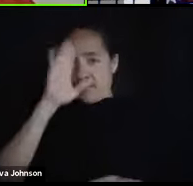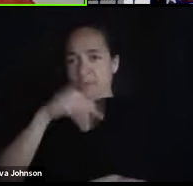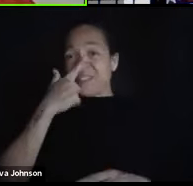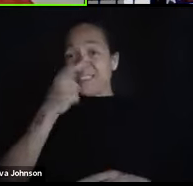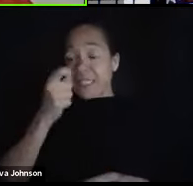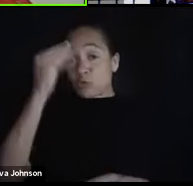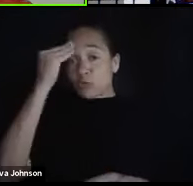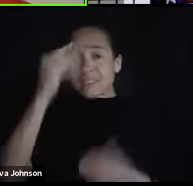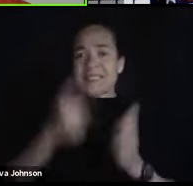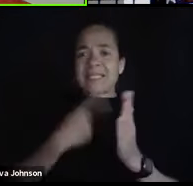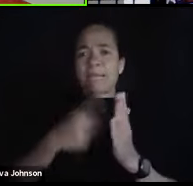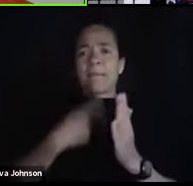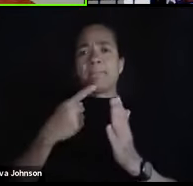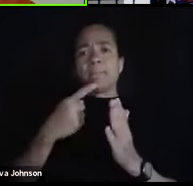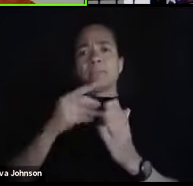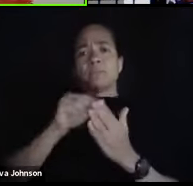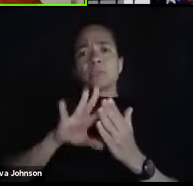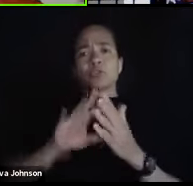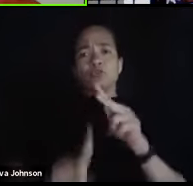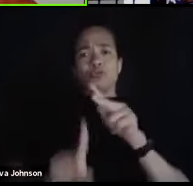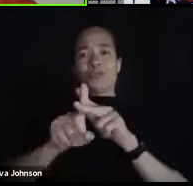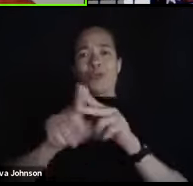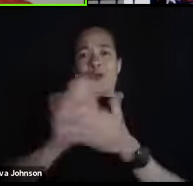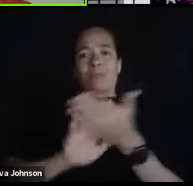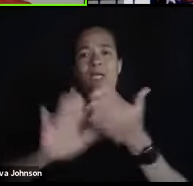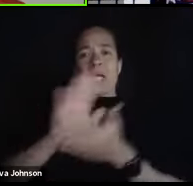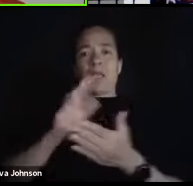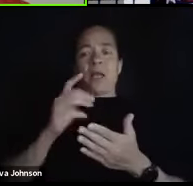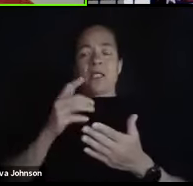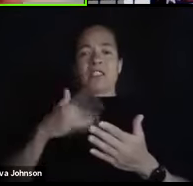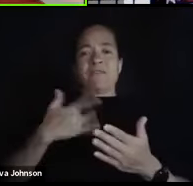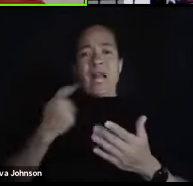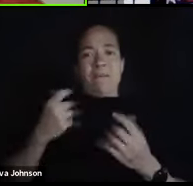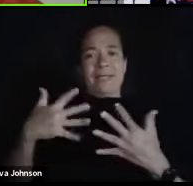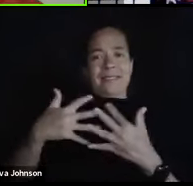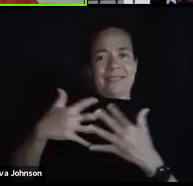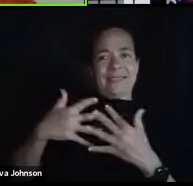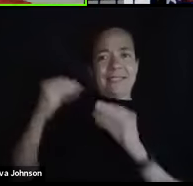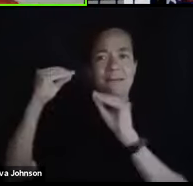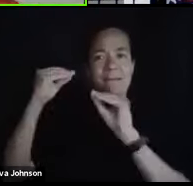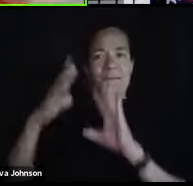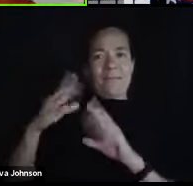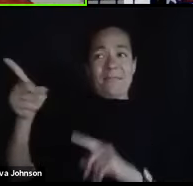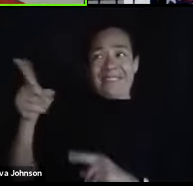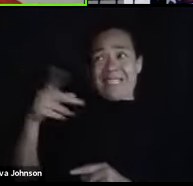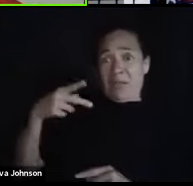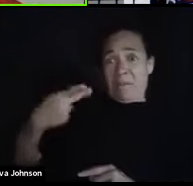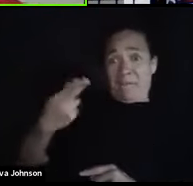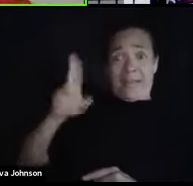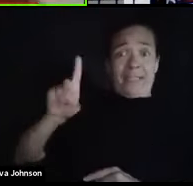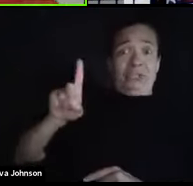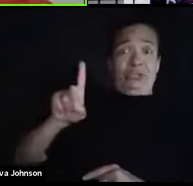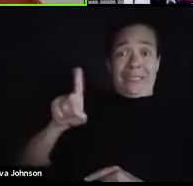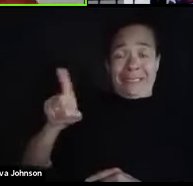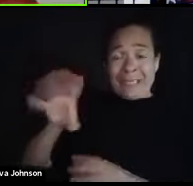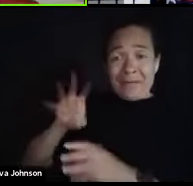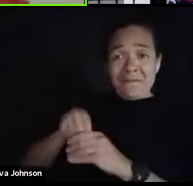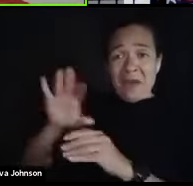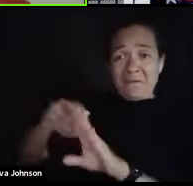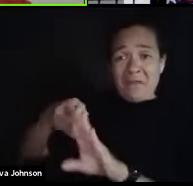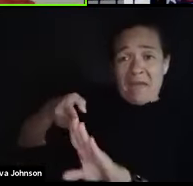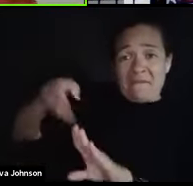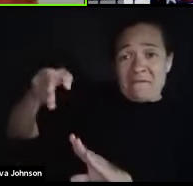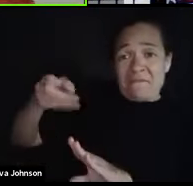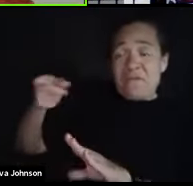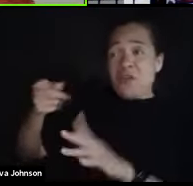feel a little bit intimidated by the professors because, you know, you're a doctor. You've been in the field for a long time. You do this crazy good research.